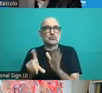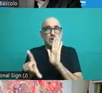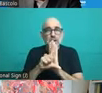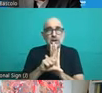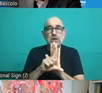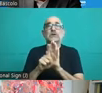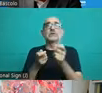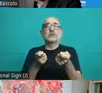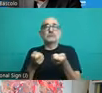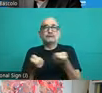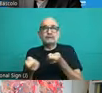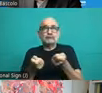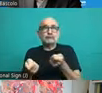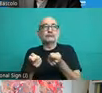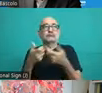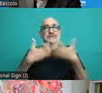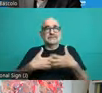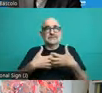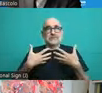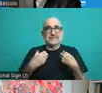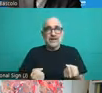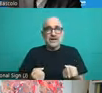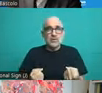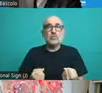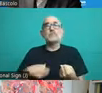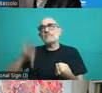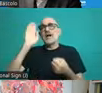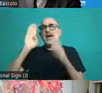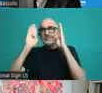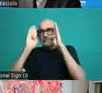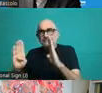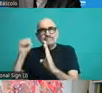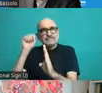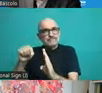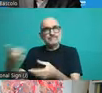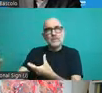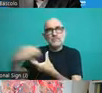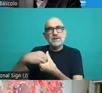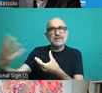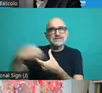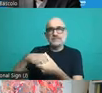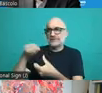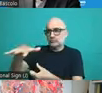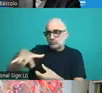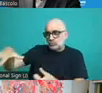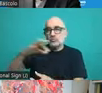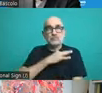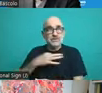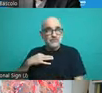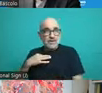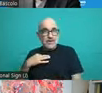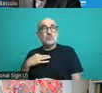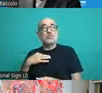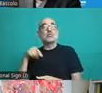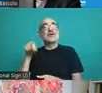participation of the private sector. And as I mentioned just a moment ago, we will connect this to these four